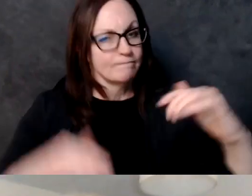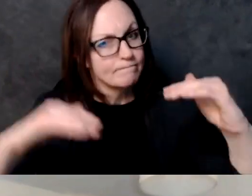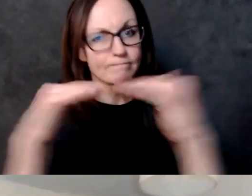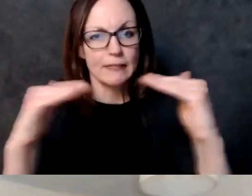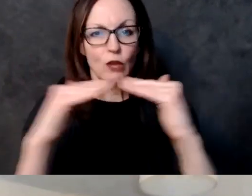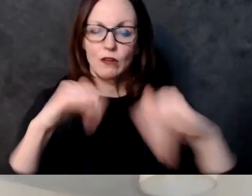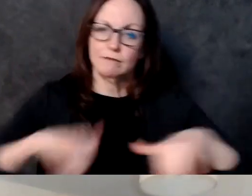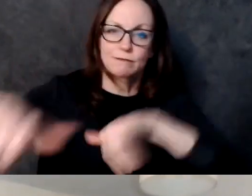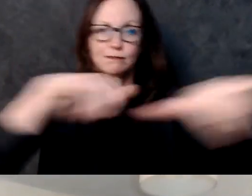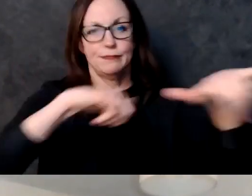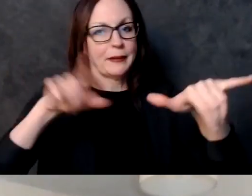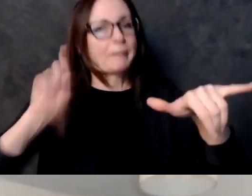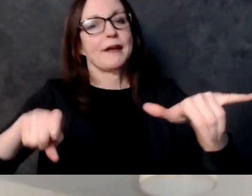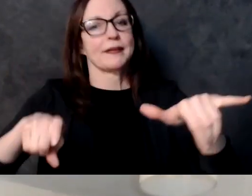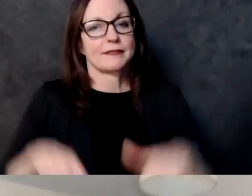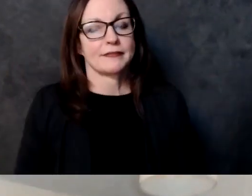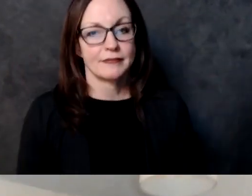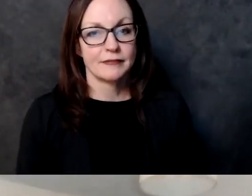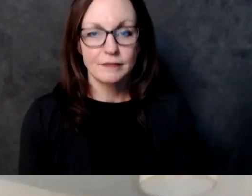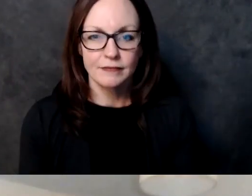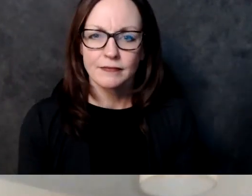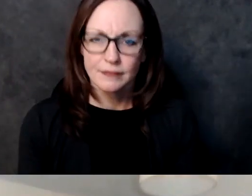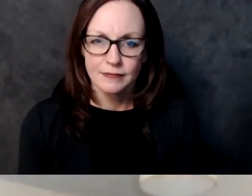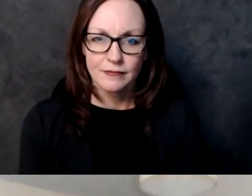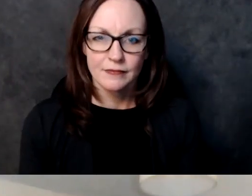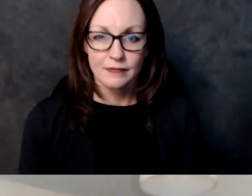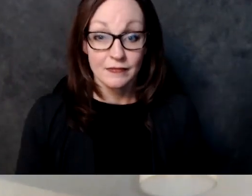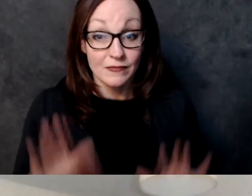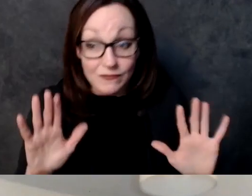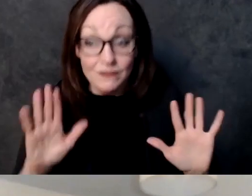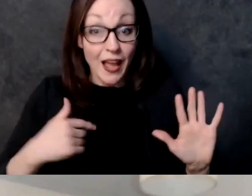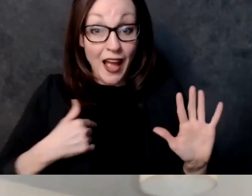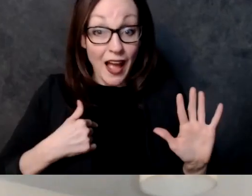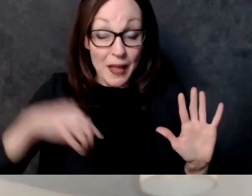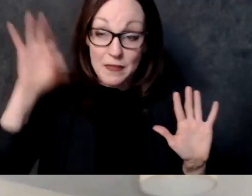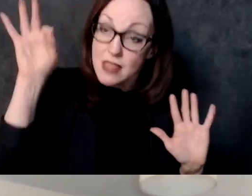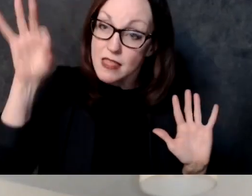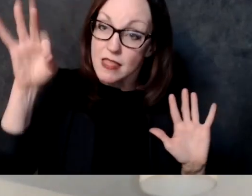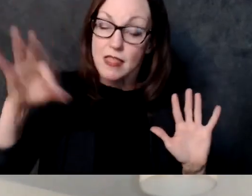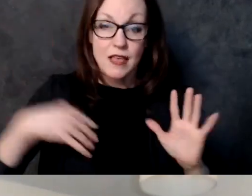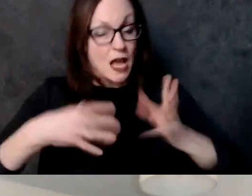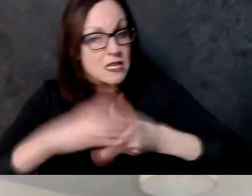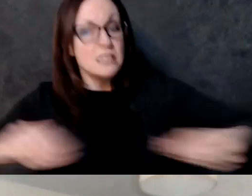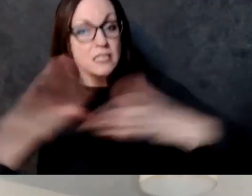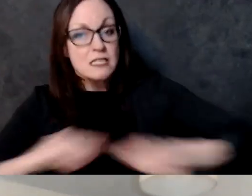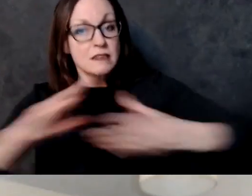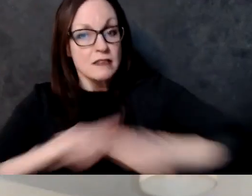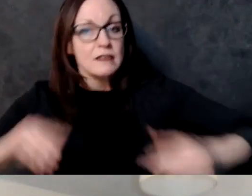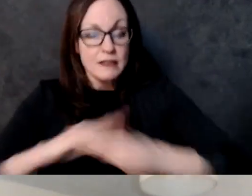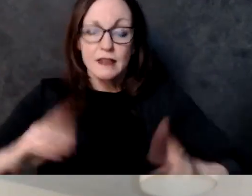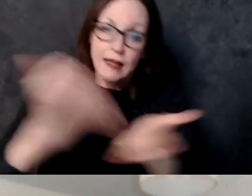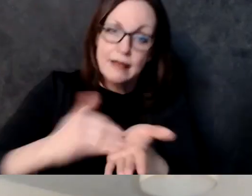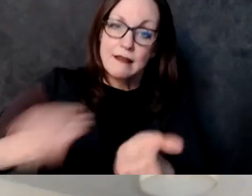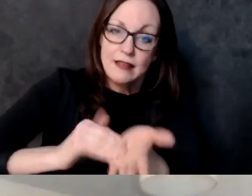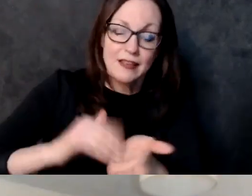the q a section which is which is great um if if we can we can we can take a look at those but for the deeper ones um like